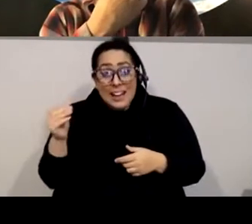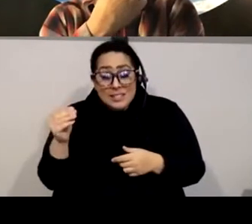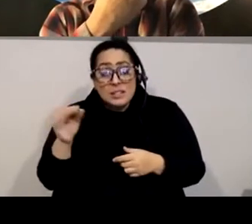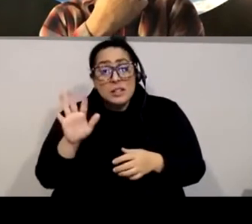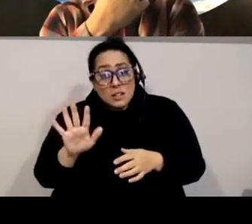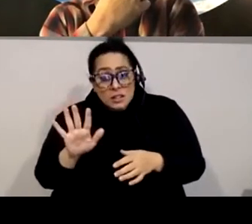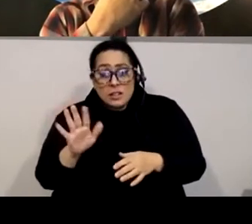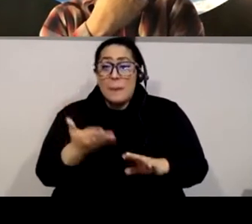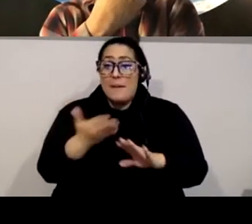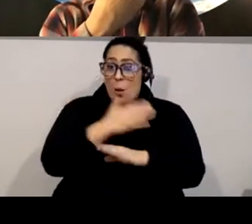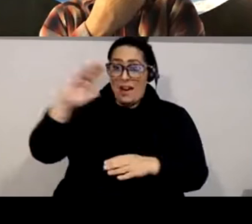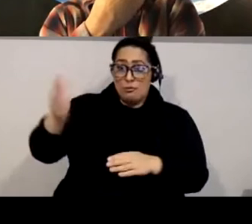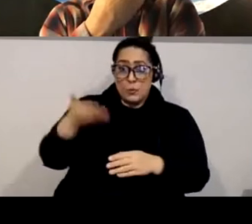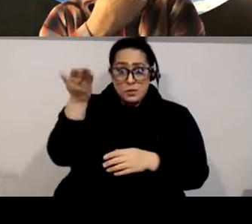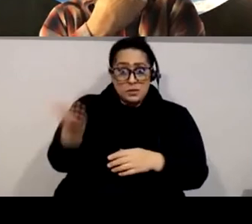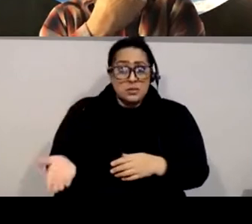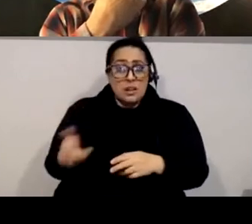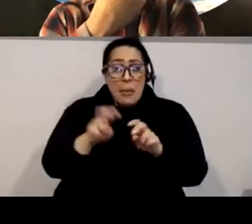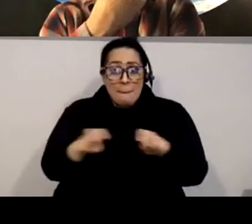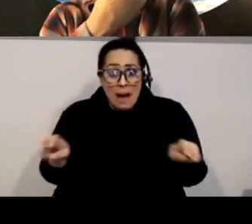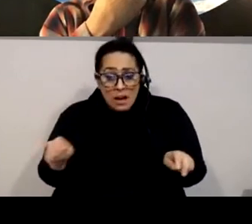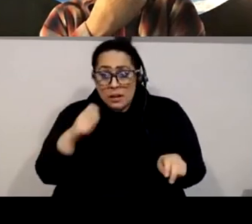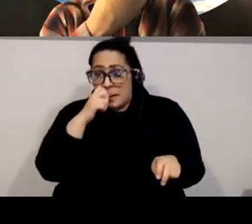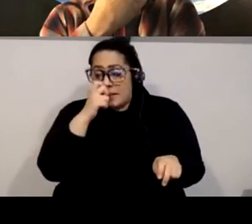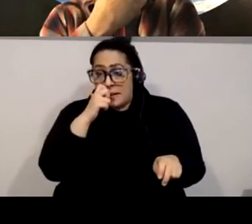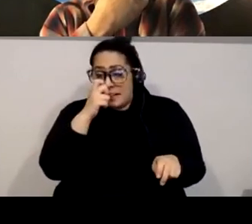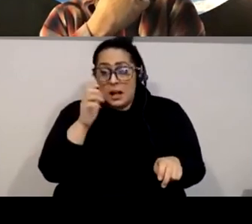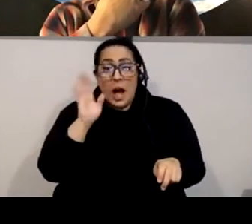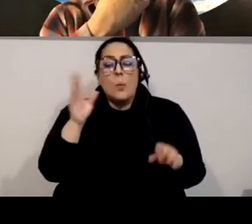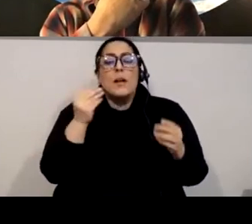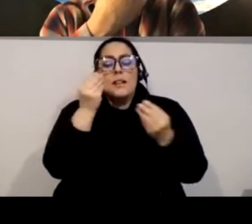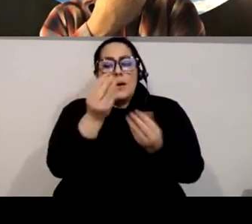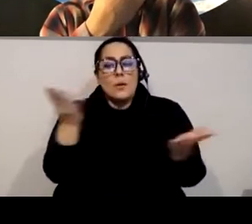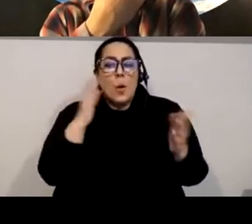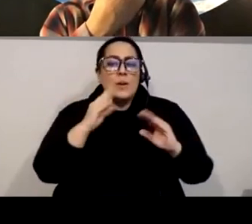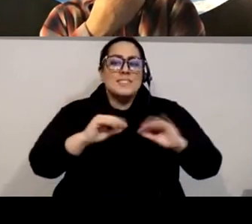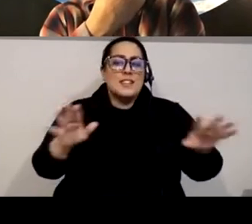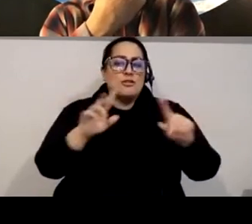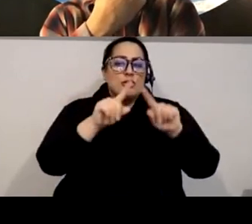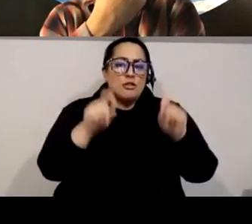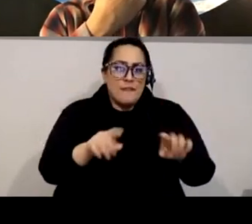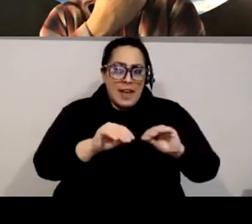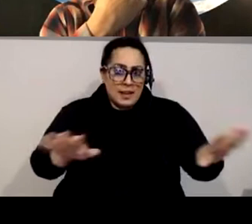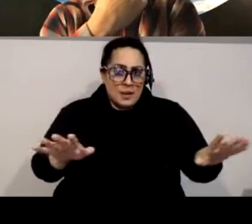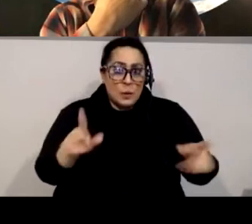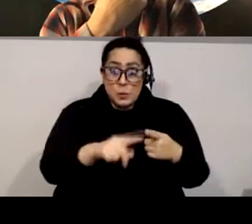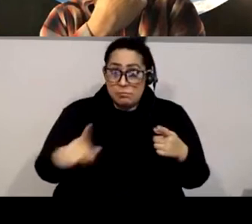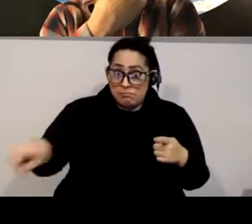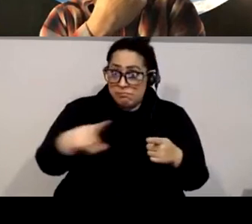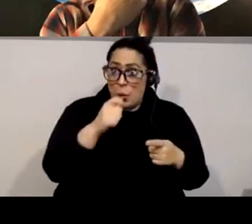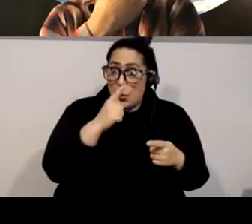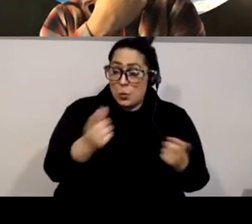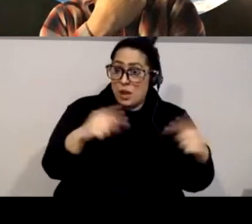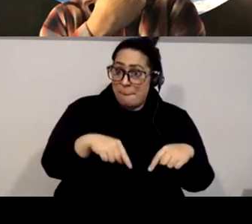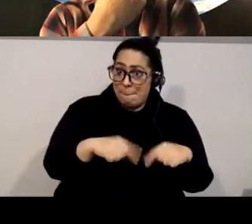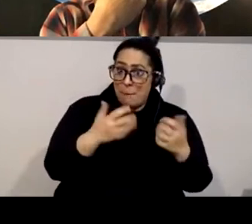introduce the panelists, I just wanted to let you know that we'll be sending out a survey to all of the attendees tonight. And we